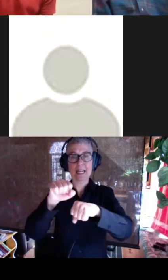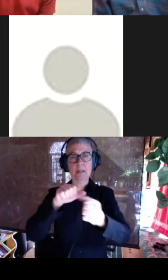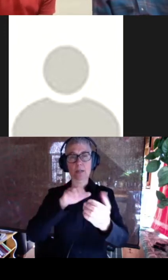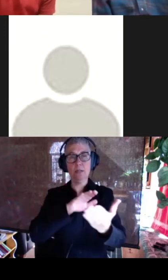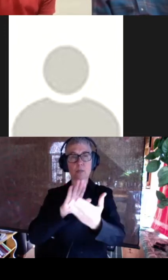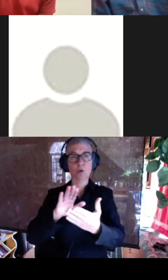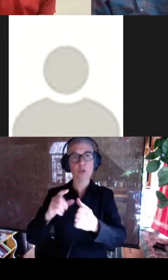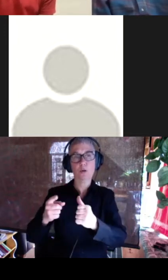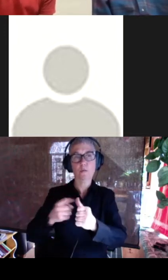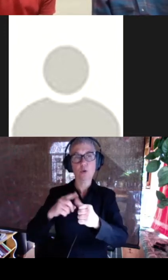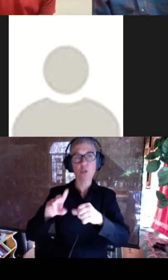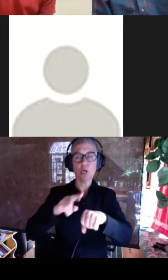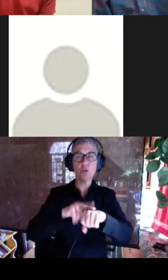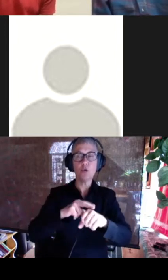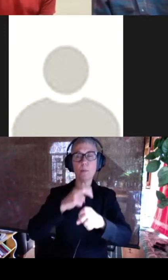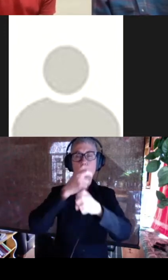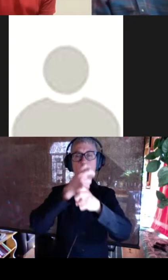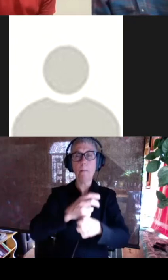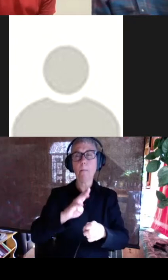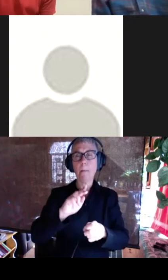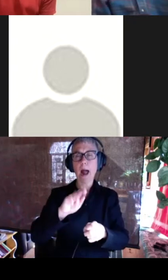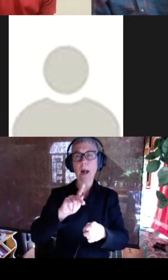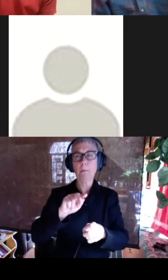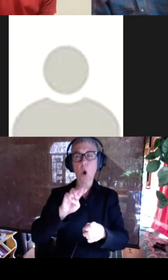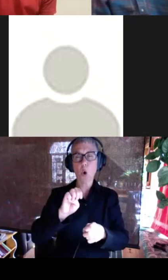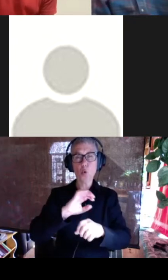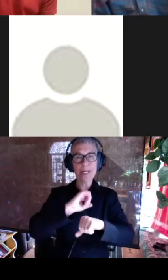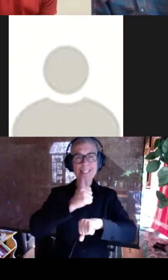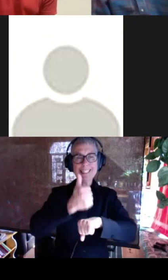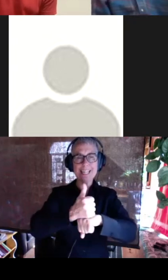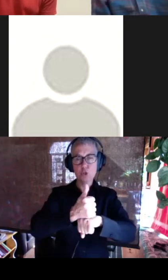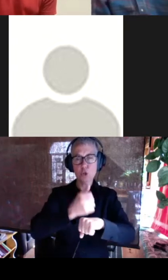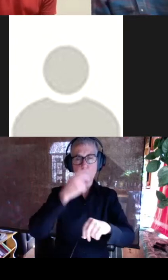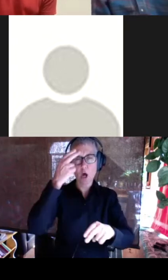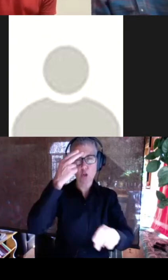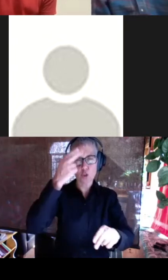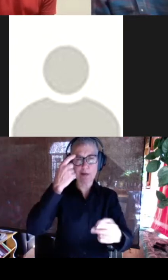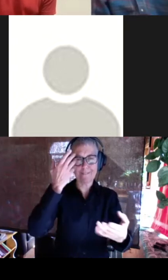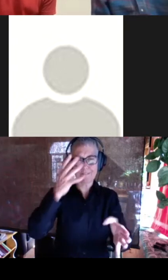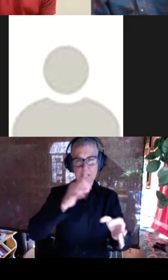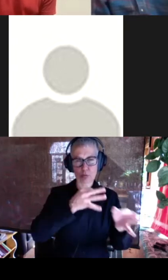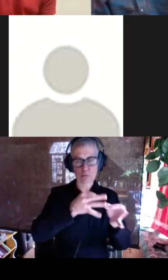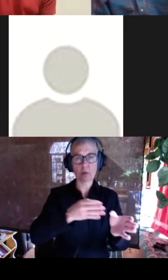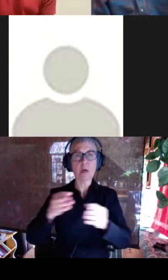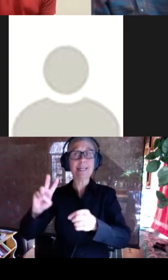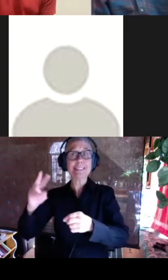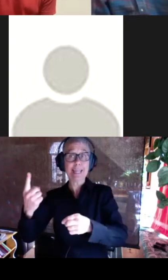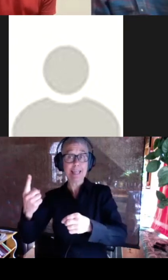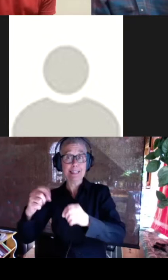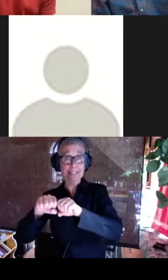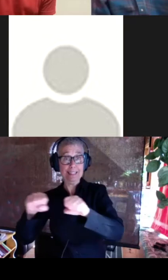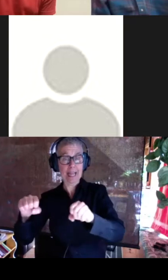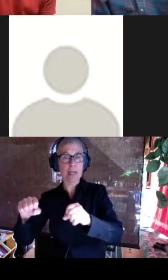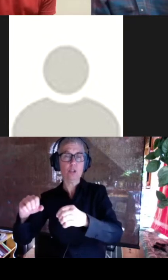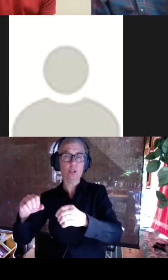normal backbone-centered hallucination, as I've already described. And then in the second stage of hallucination, you augment the loss